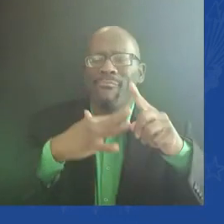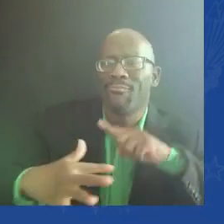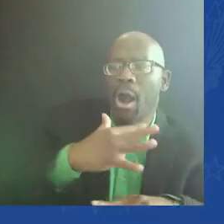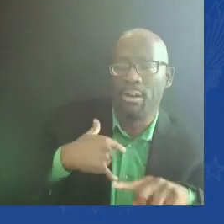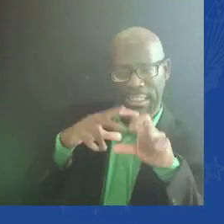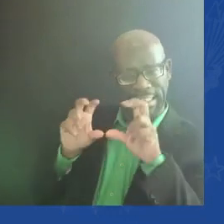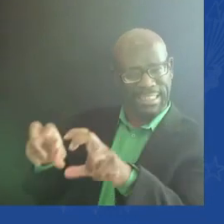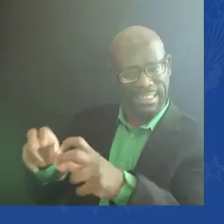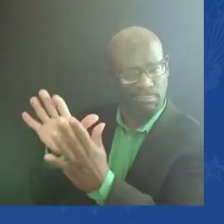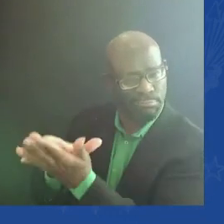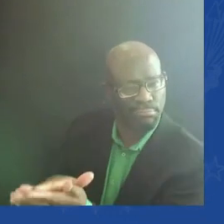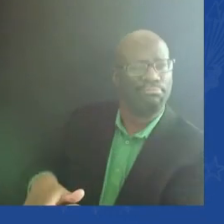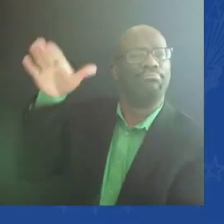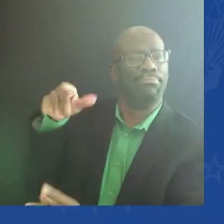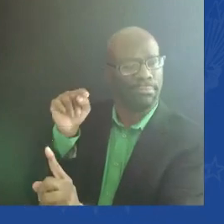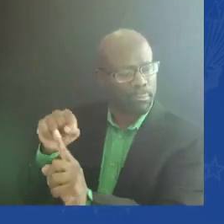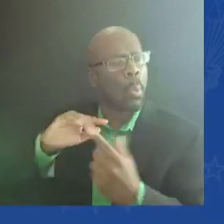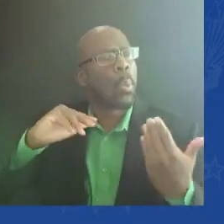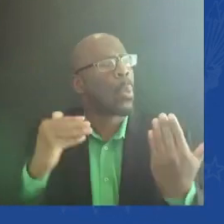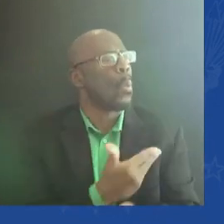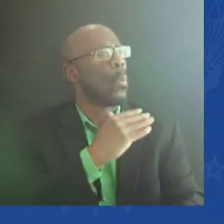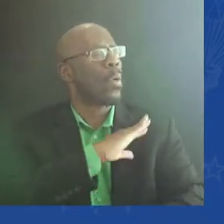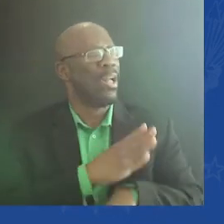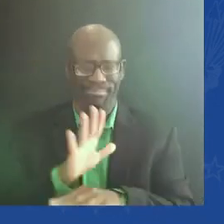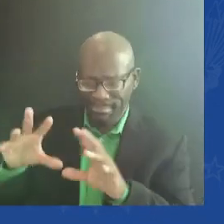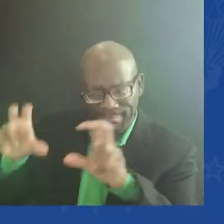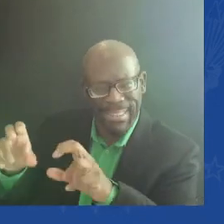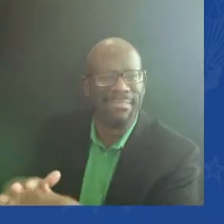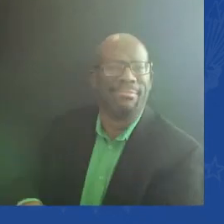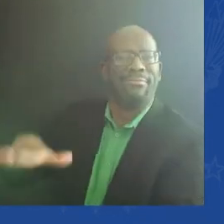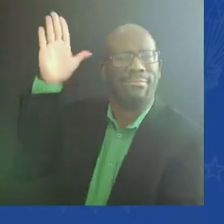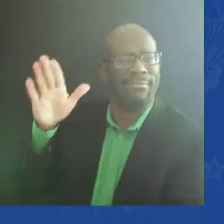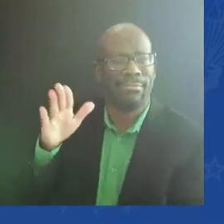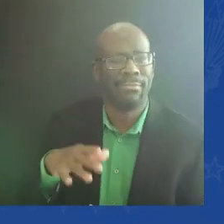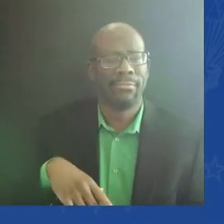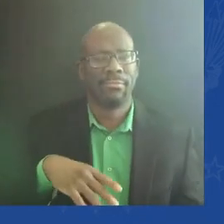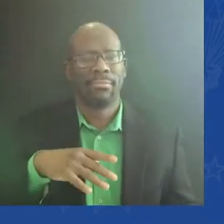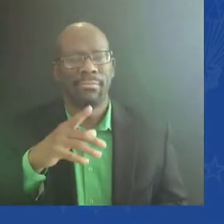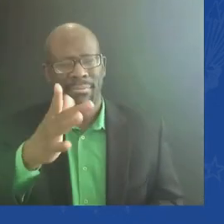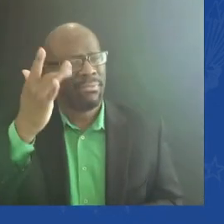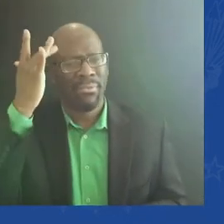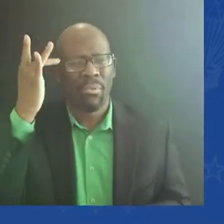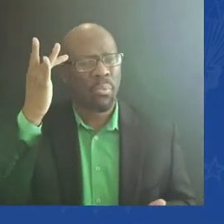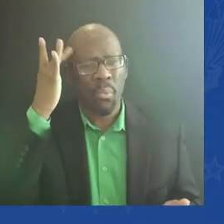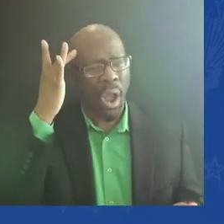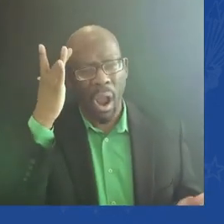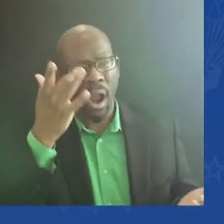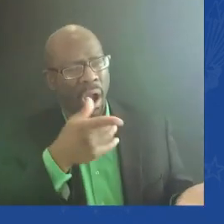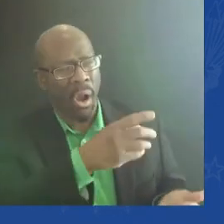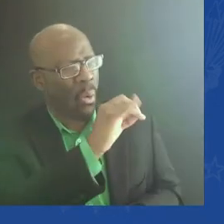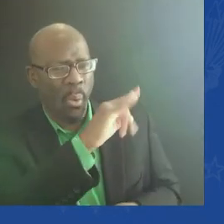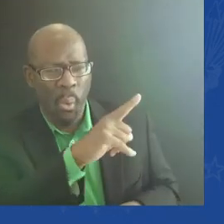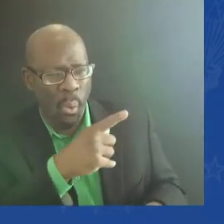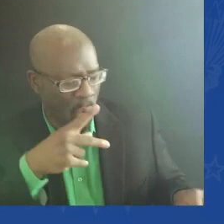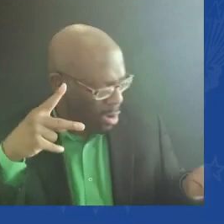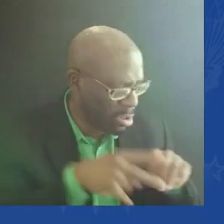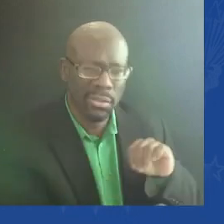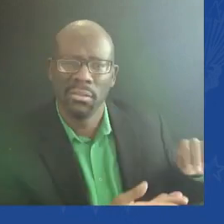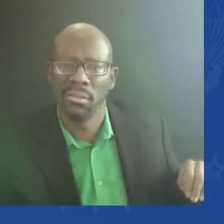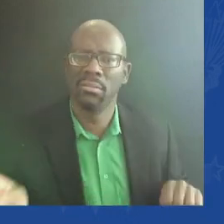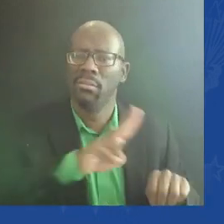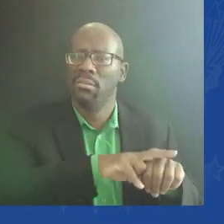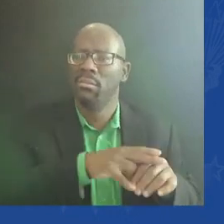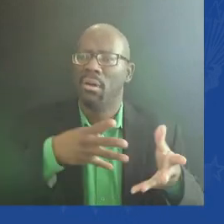why are you guys cutting off oil and raising the price just to make it look harder for us? But it's a legitimate question.